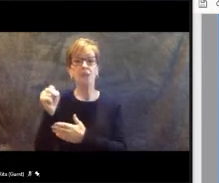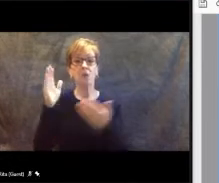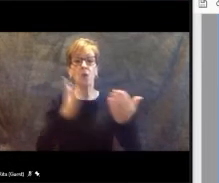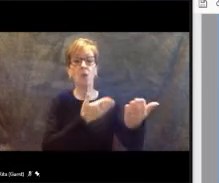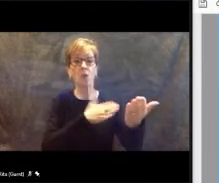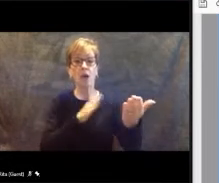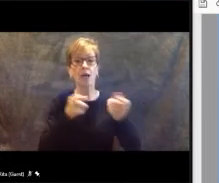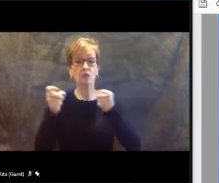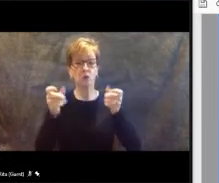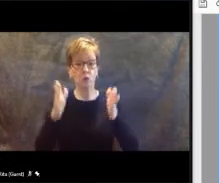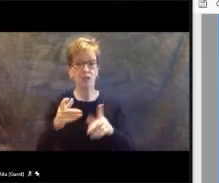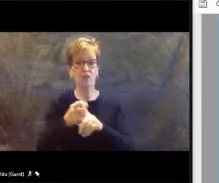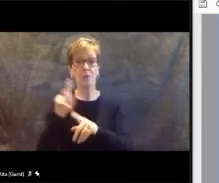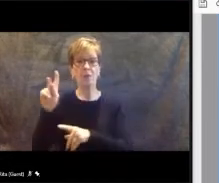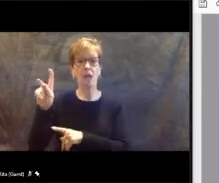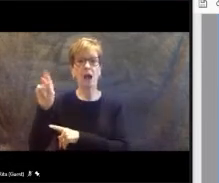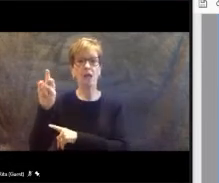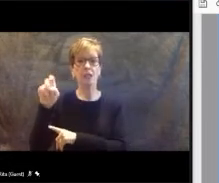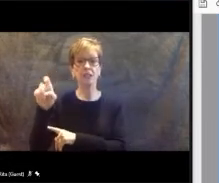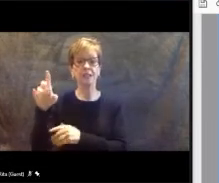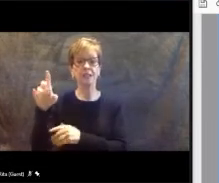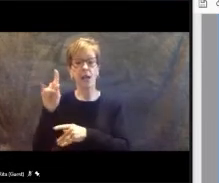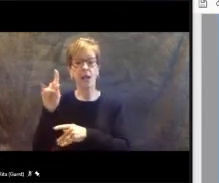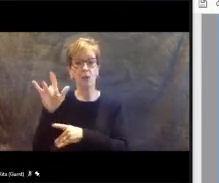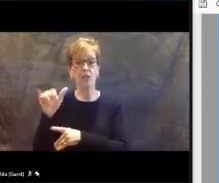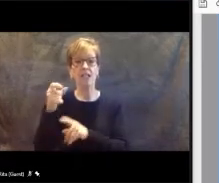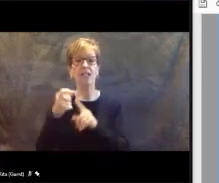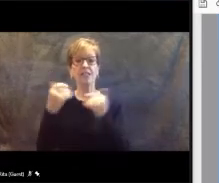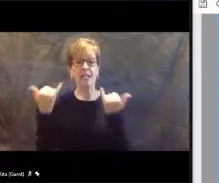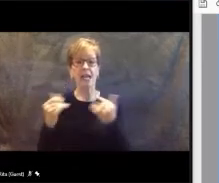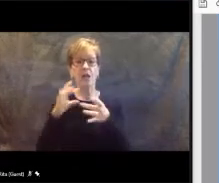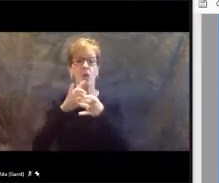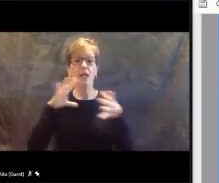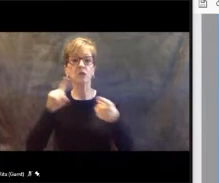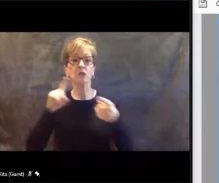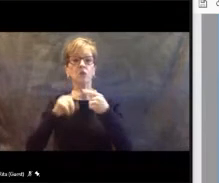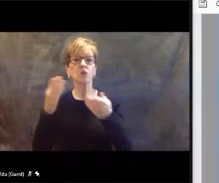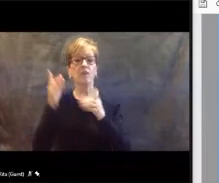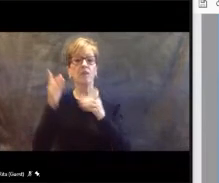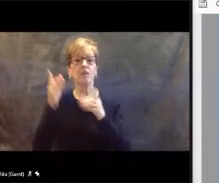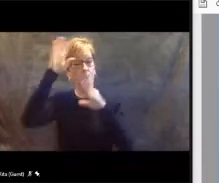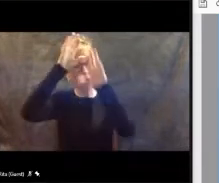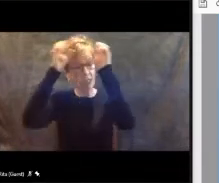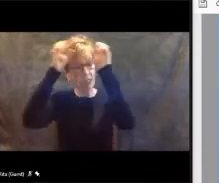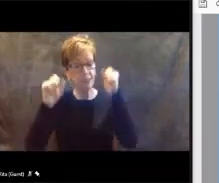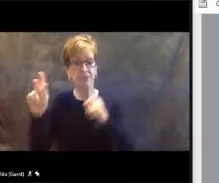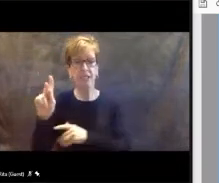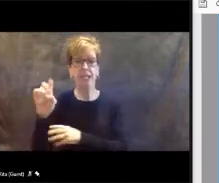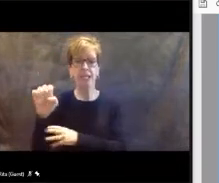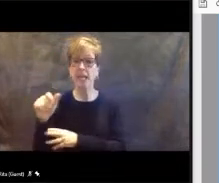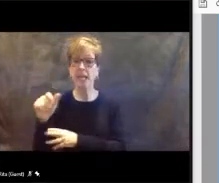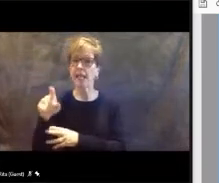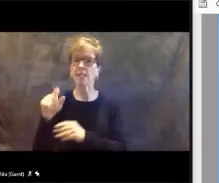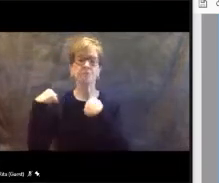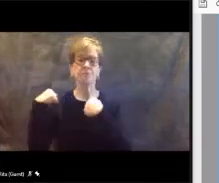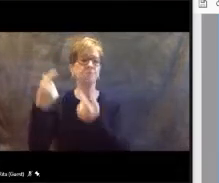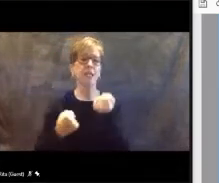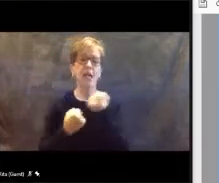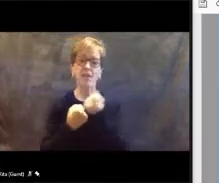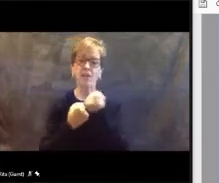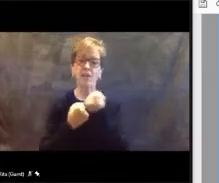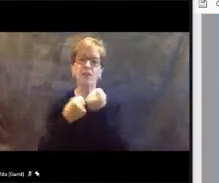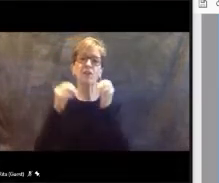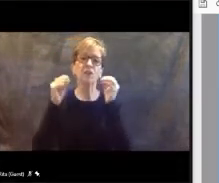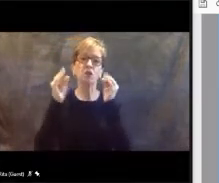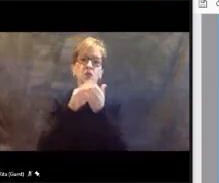unreleased to serve as president of the Kentucky Education Association. Eddie has been a vocal advocate for students, educators, and public